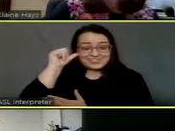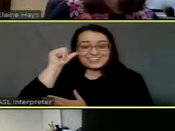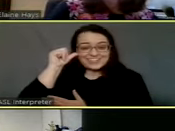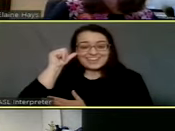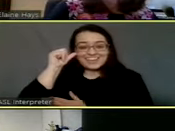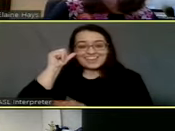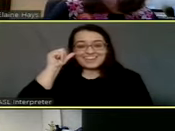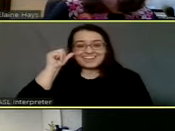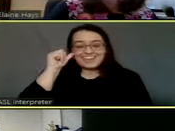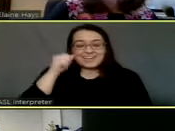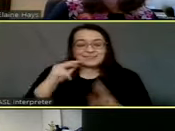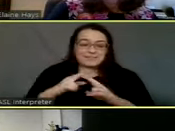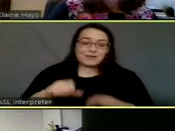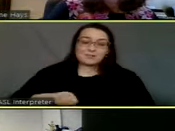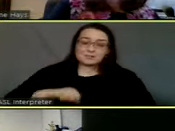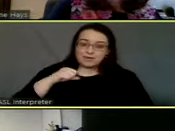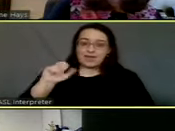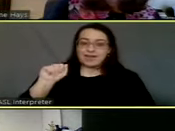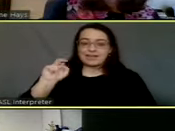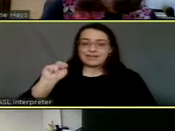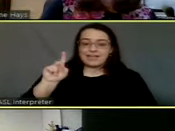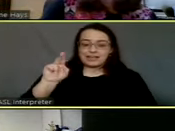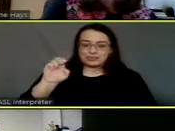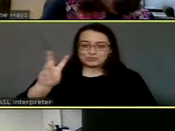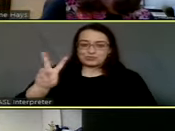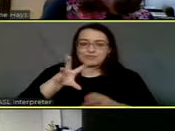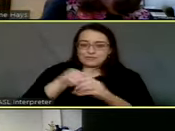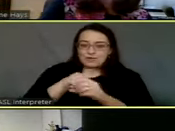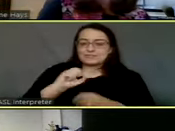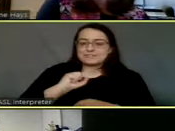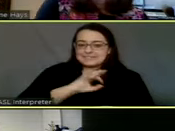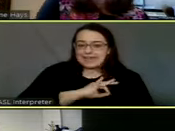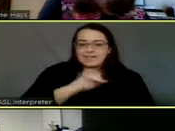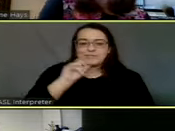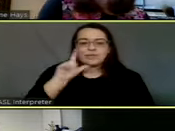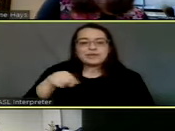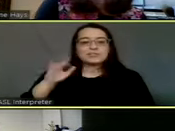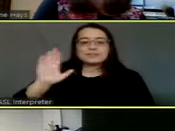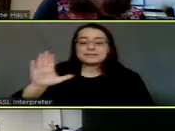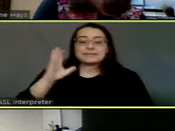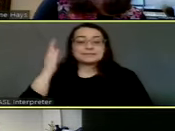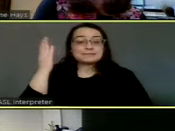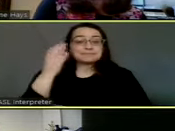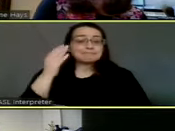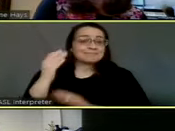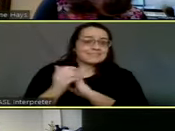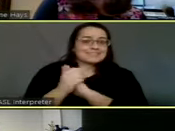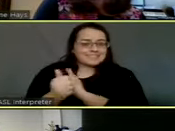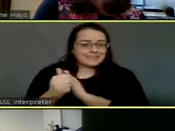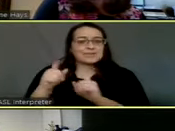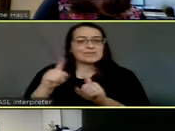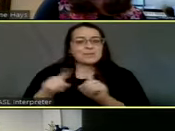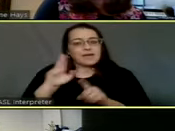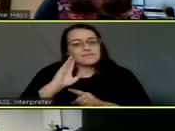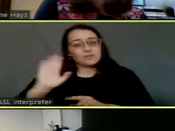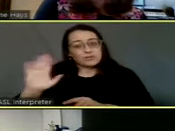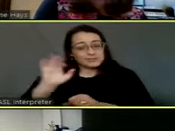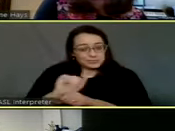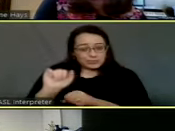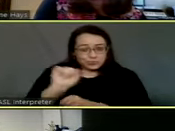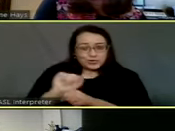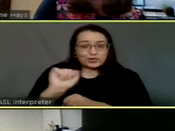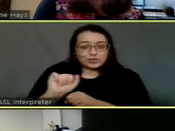I'm very proud to have Andrew on our staff, not just for his podium presentation skills, but, um, for the work that he,